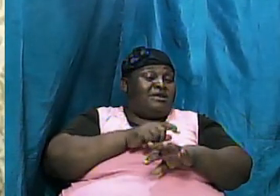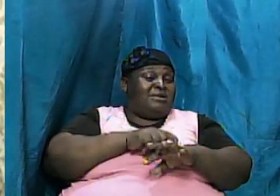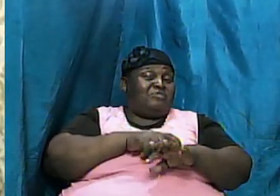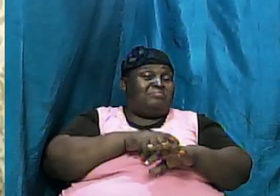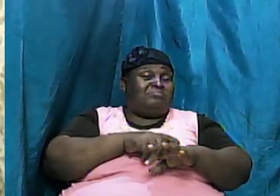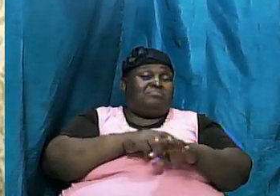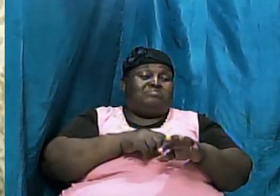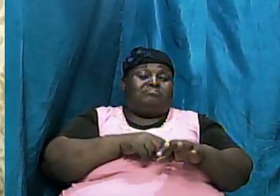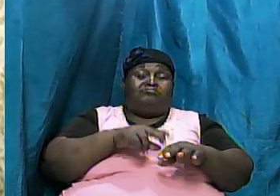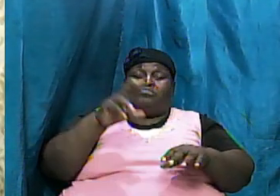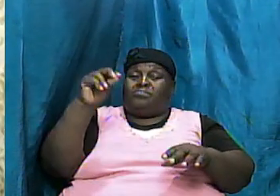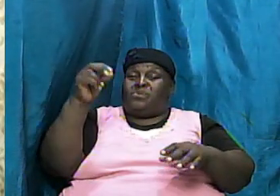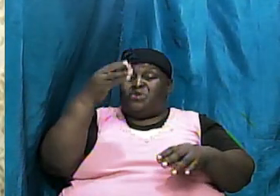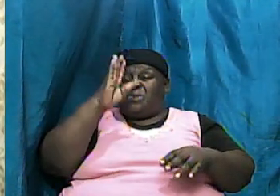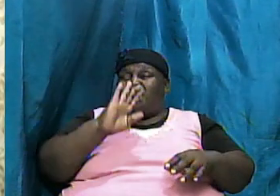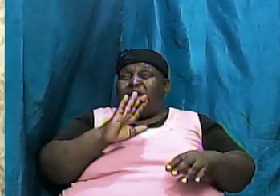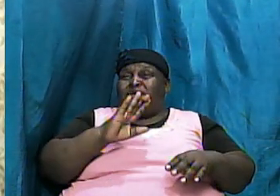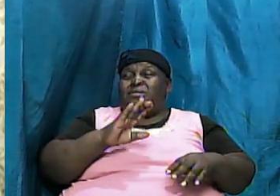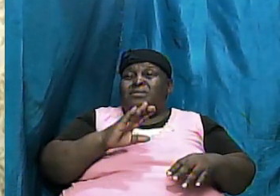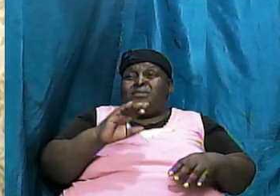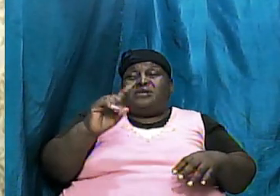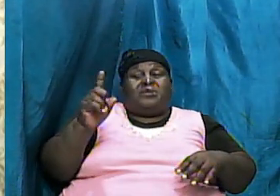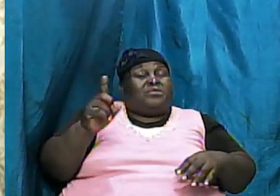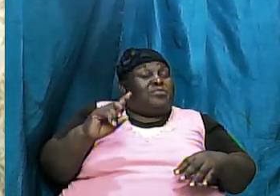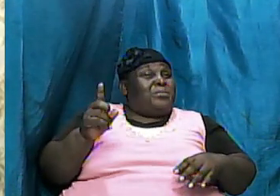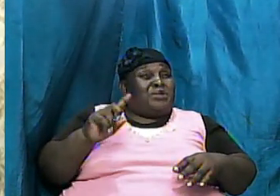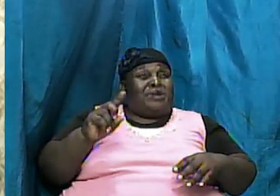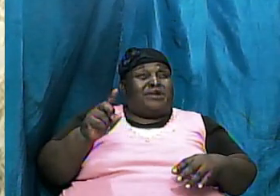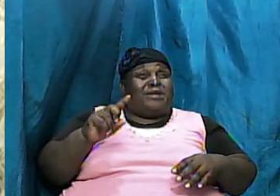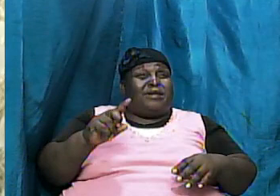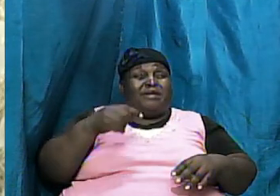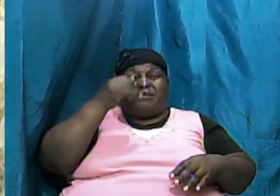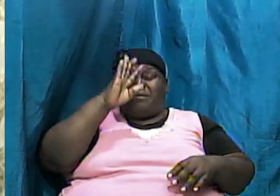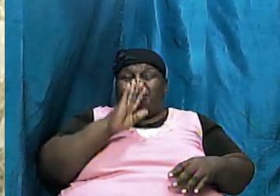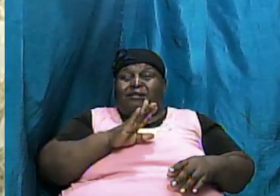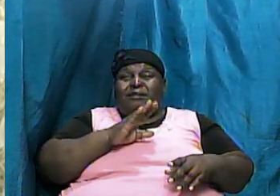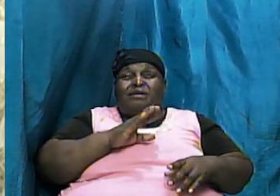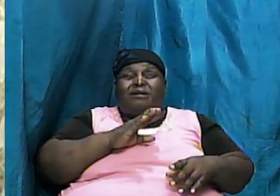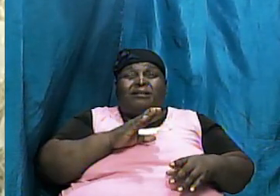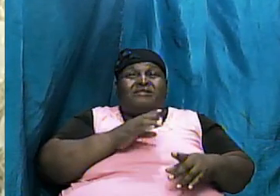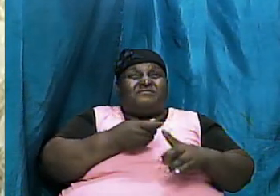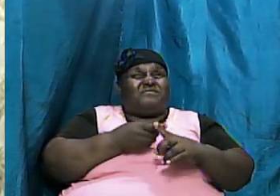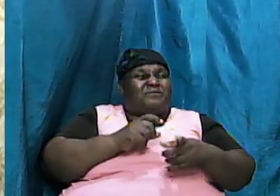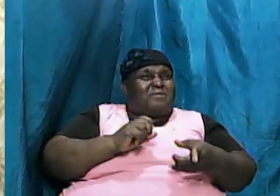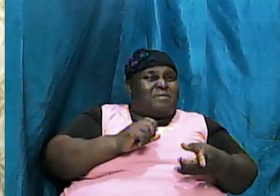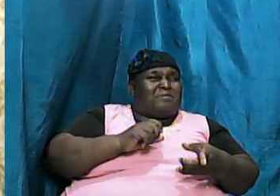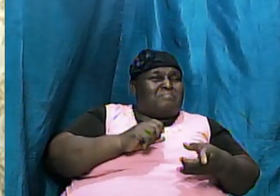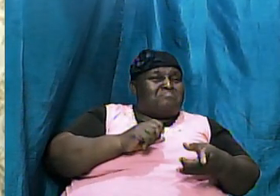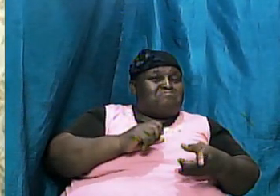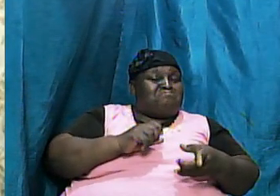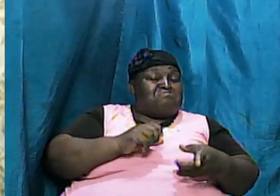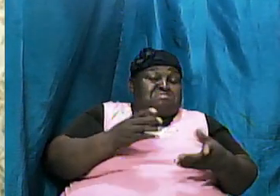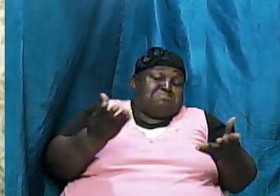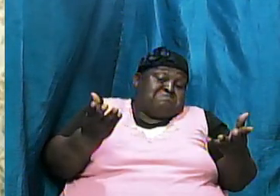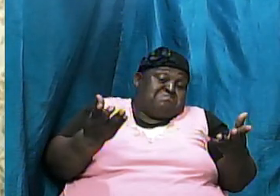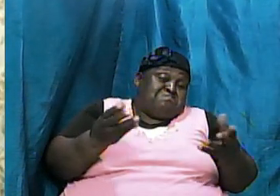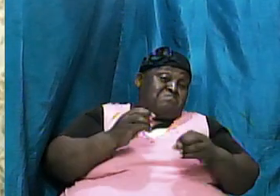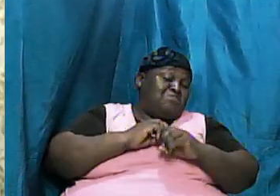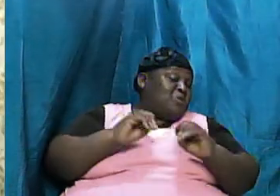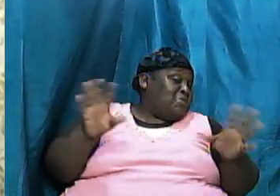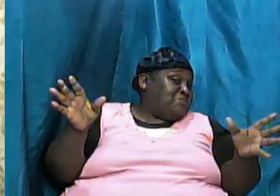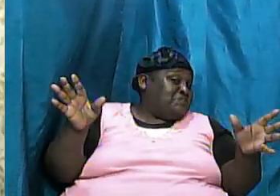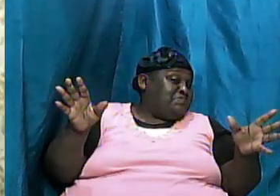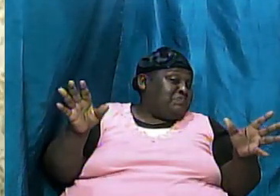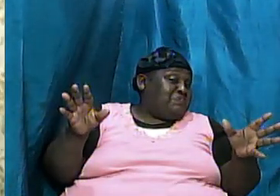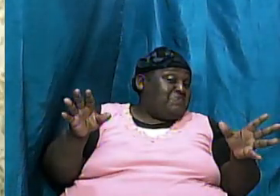initially from where was his initial origination there was none because if we say